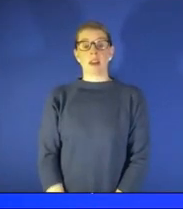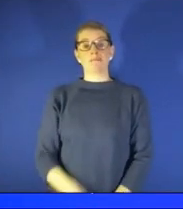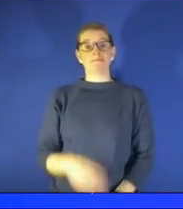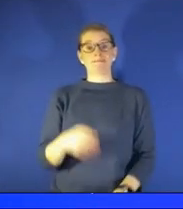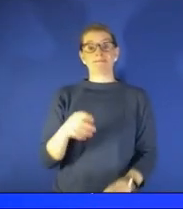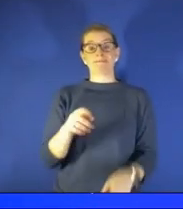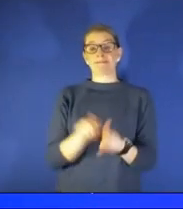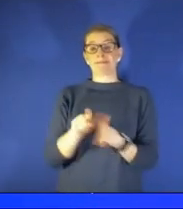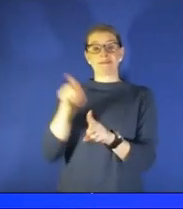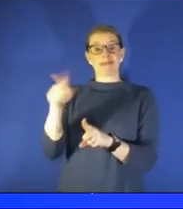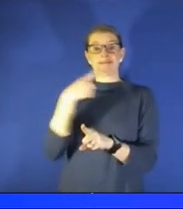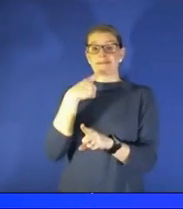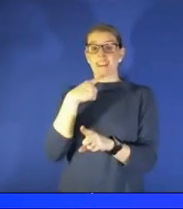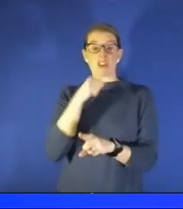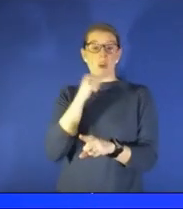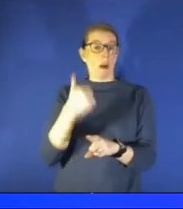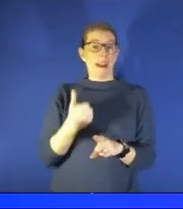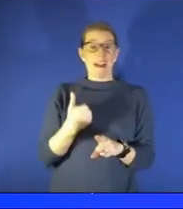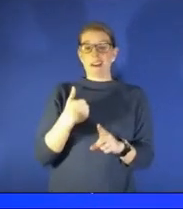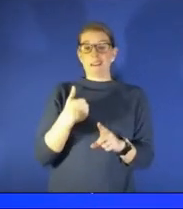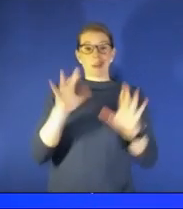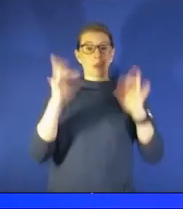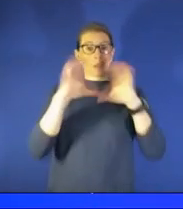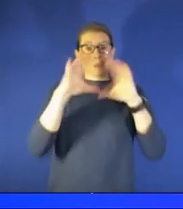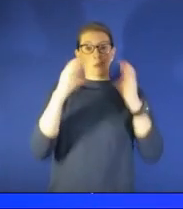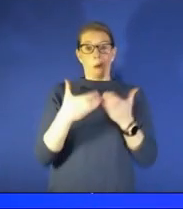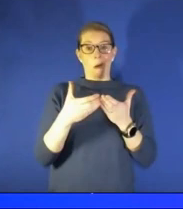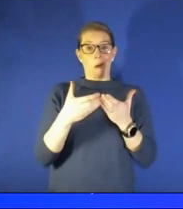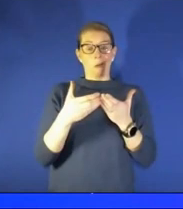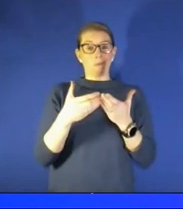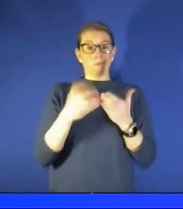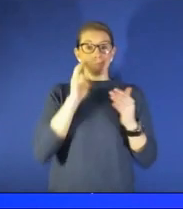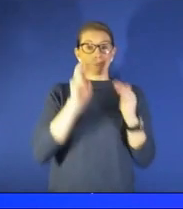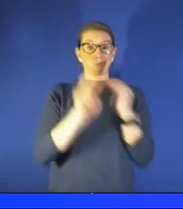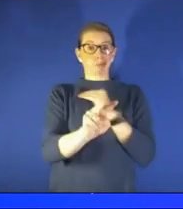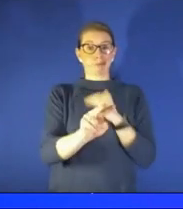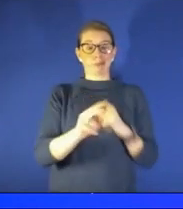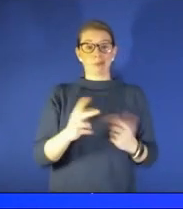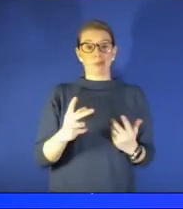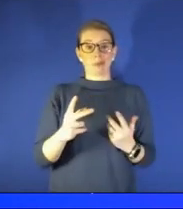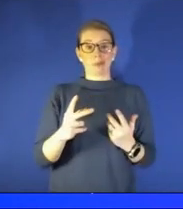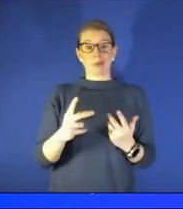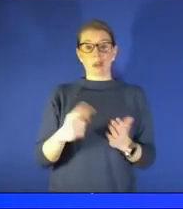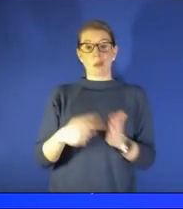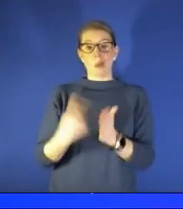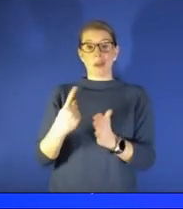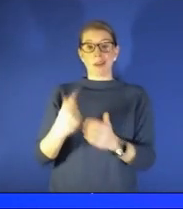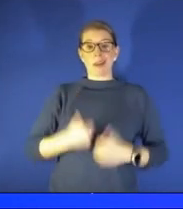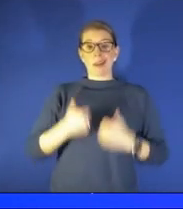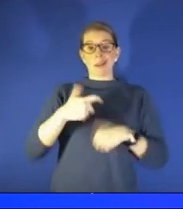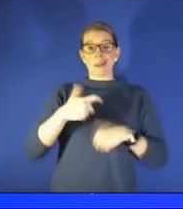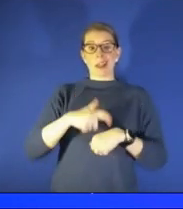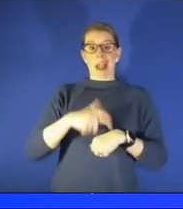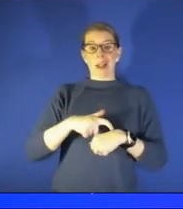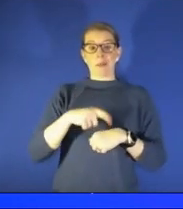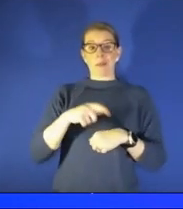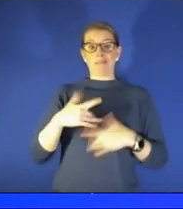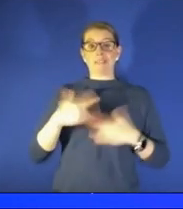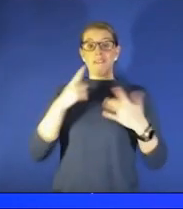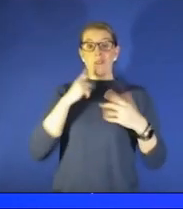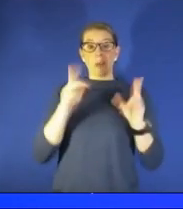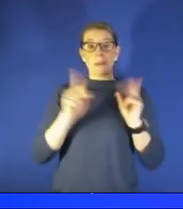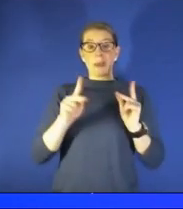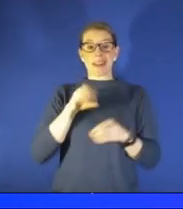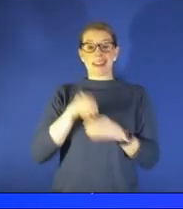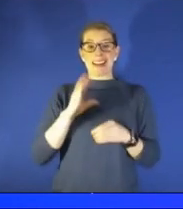ball on this i mean this is obviously a once in a lifetime event for people in our specialty there's been continued ongoing spread over the